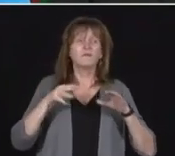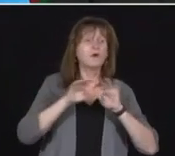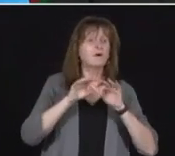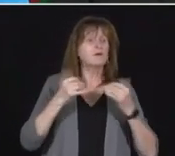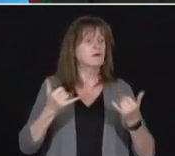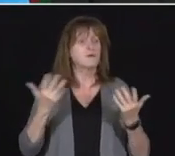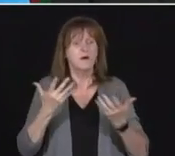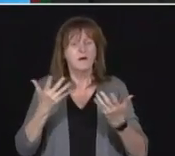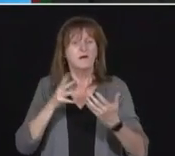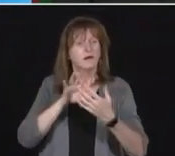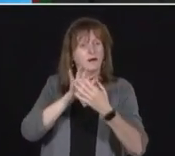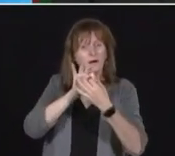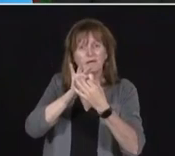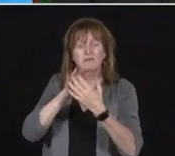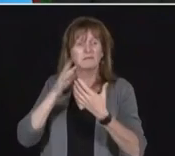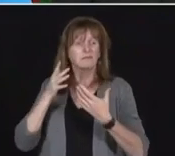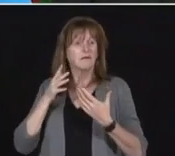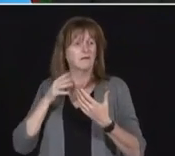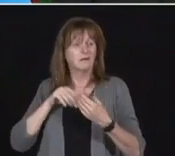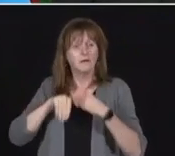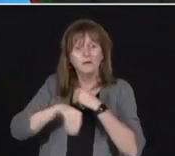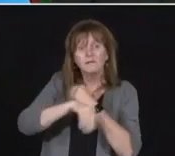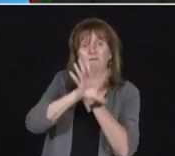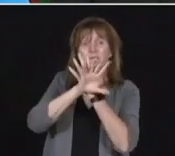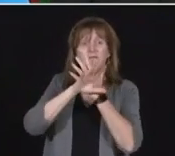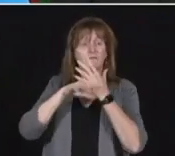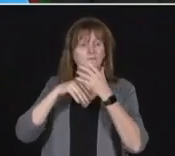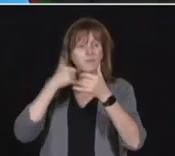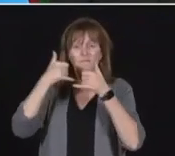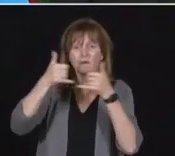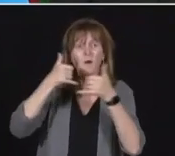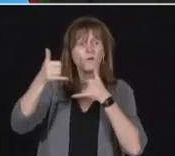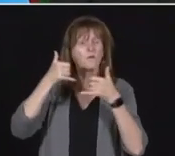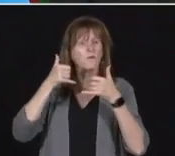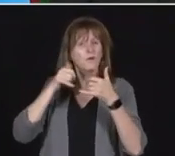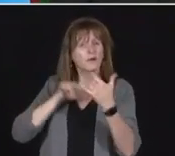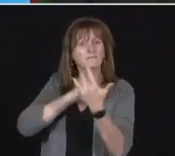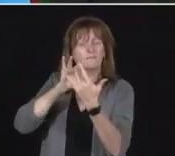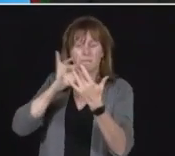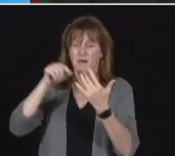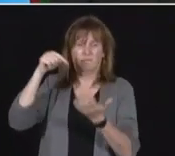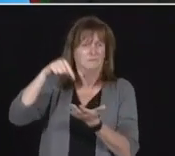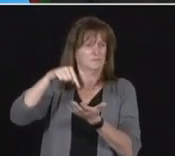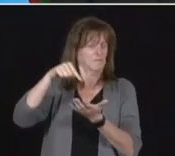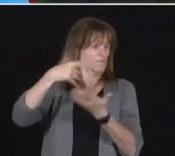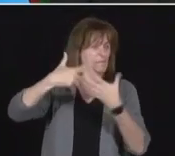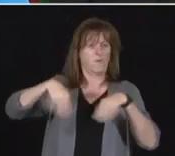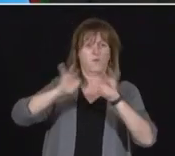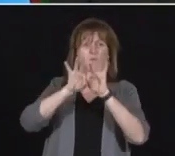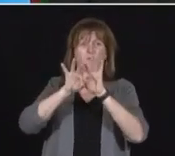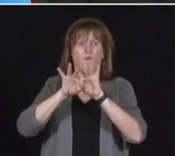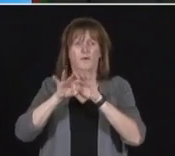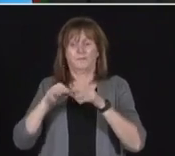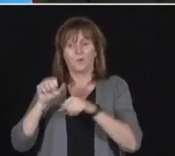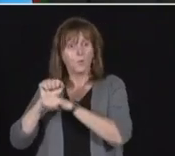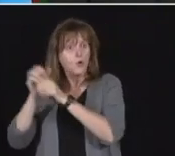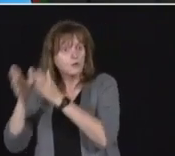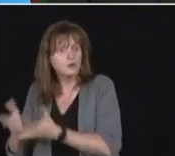Staying connected over the internet has never been more important to workers, students,